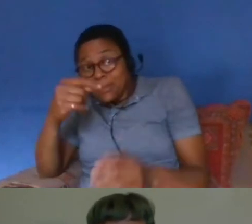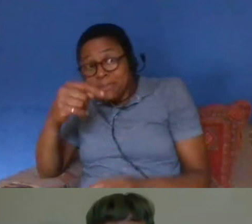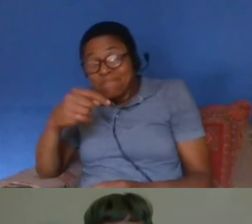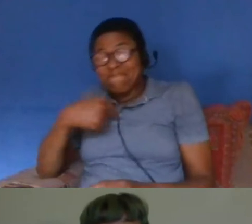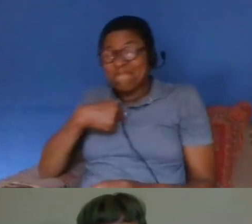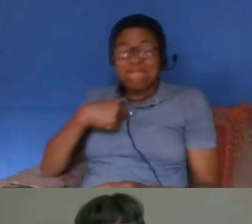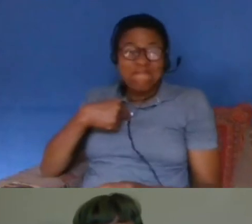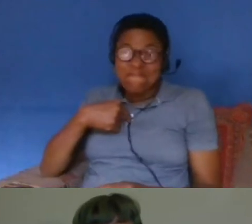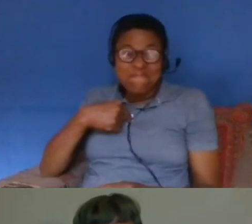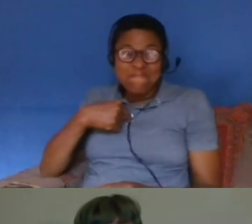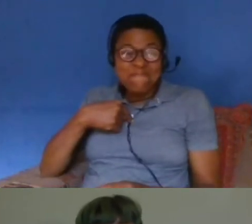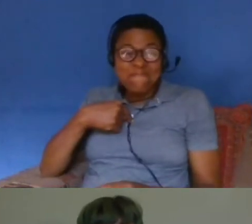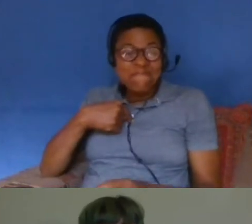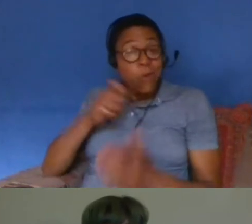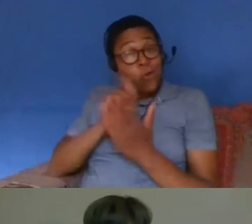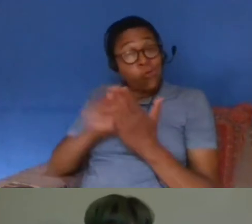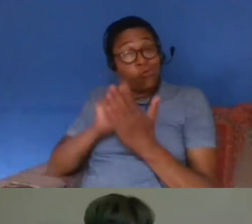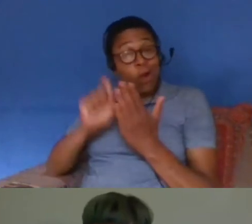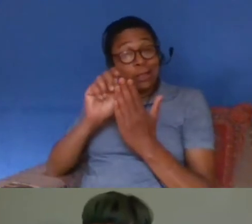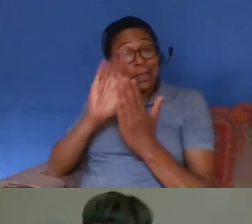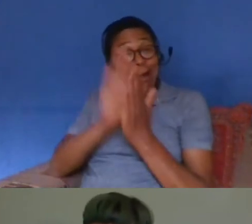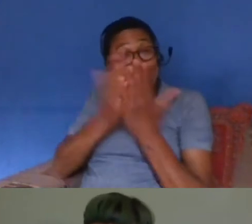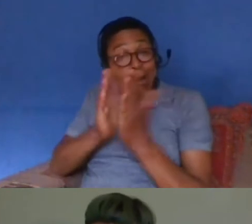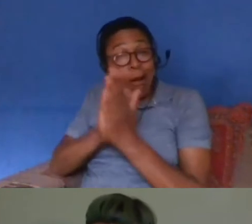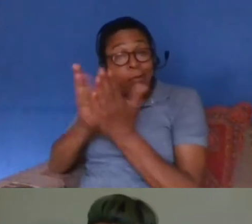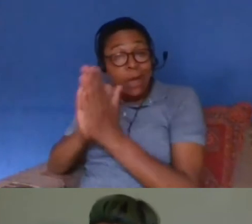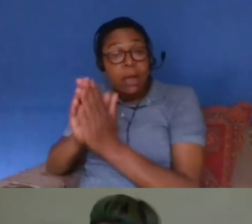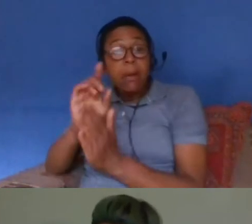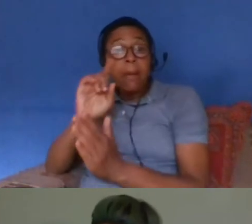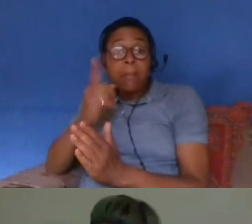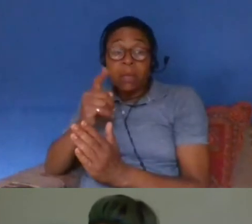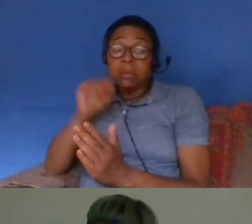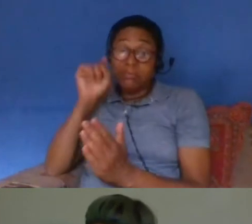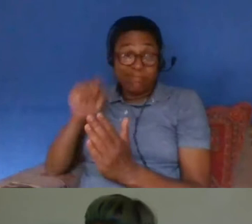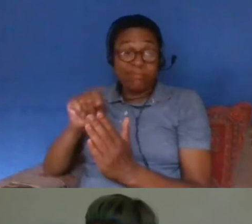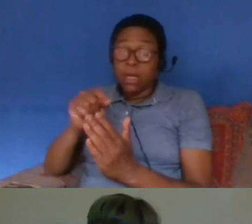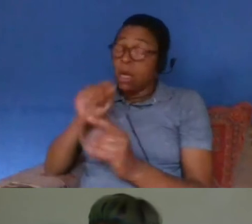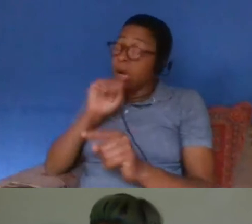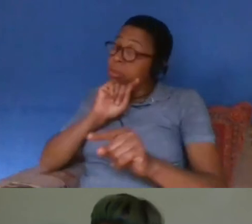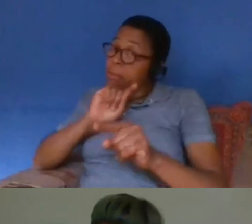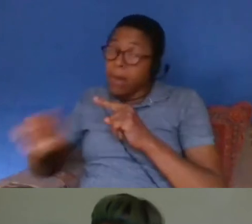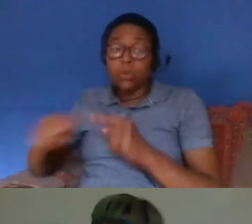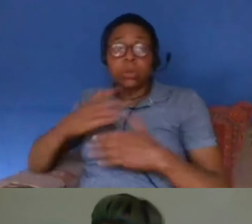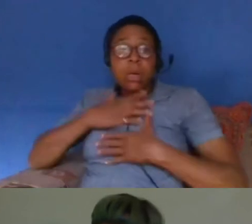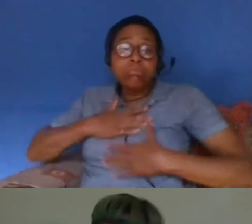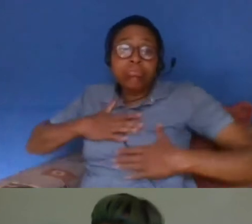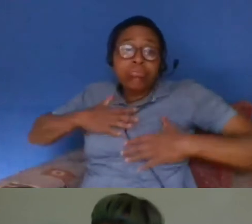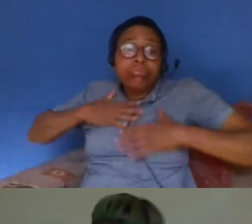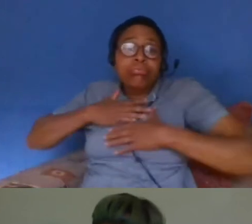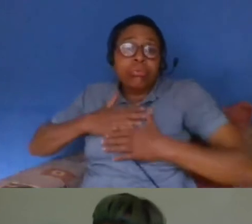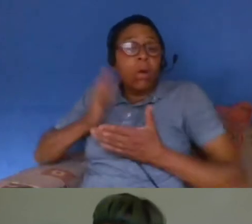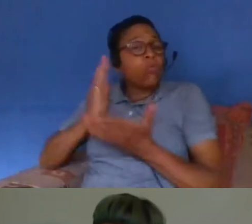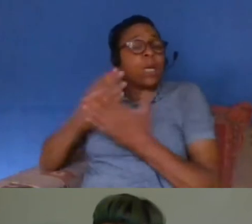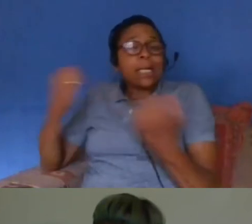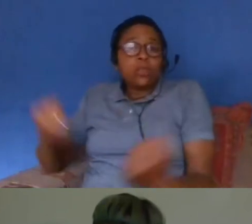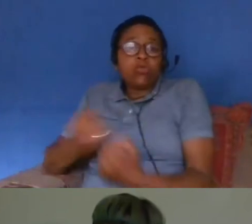keeper but the truth of the matter is that diaries often tend to be some of the most uh emotive and illustrative of people's